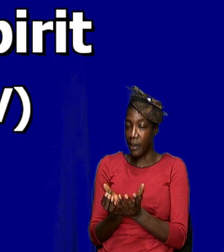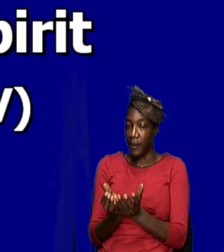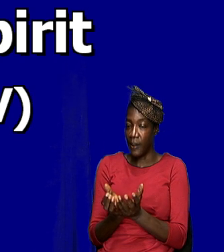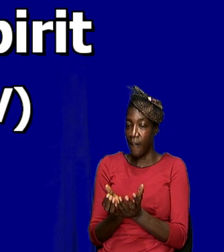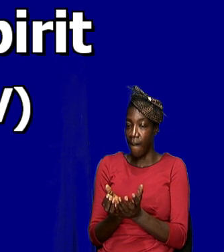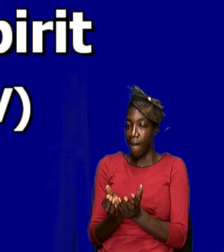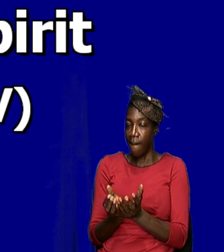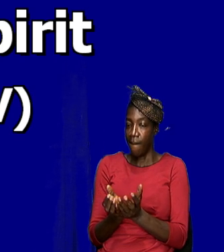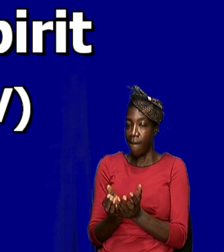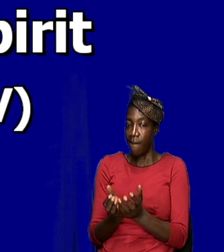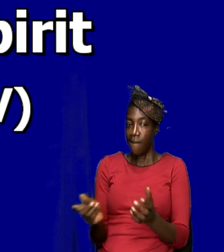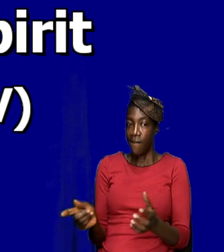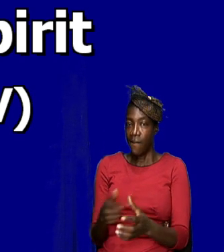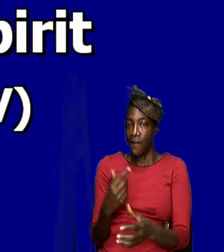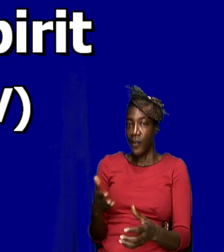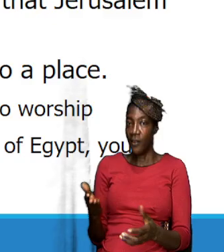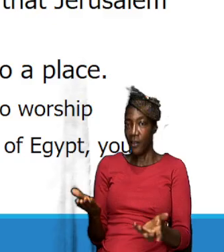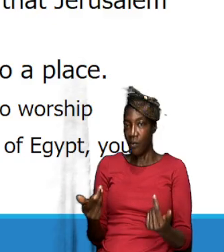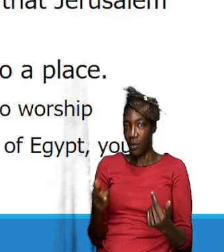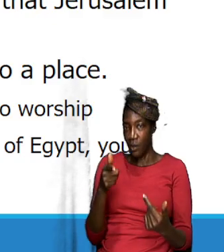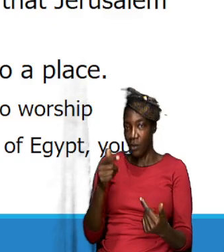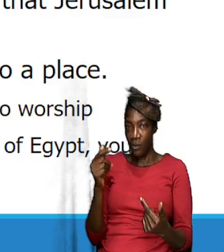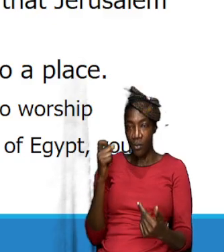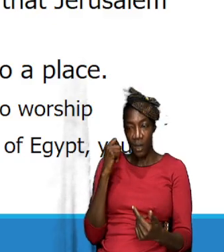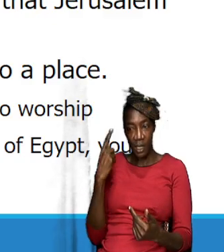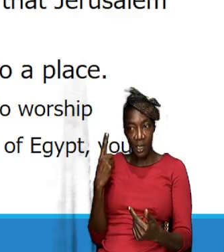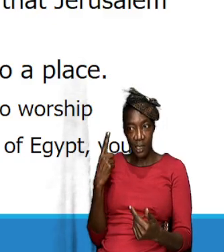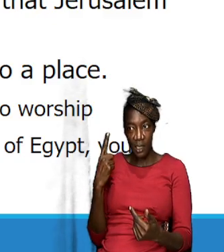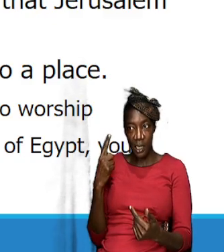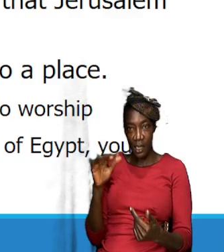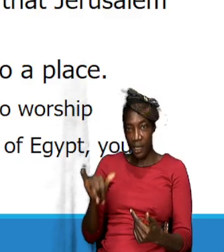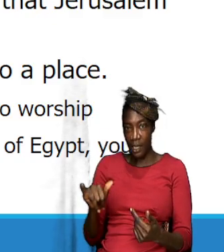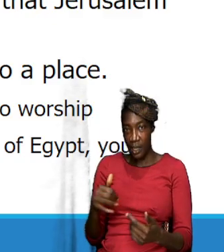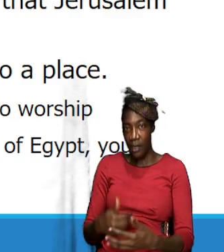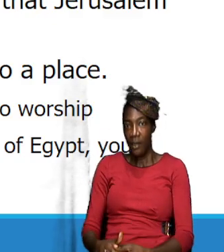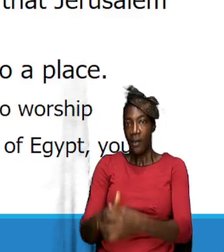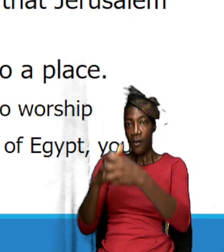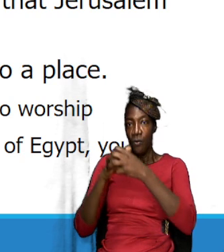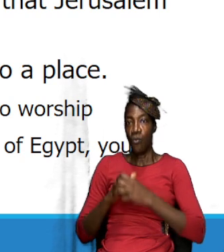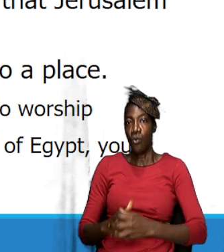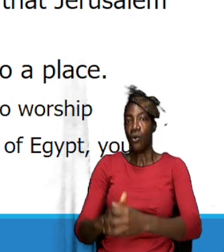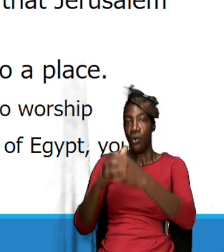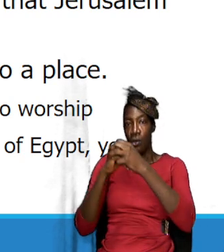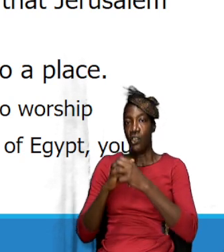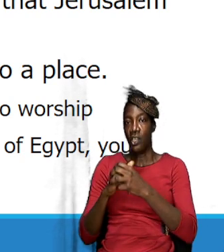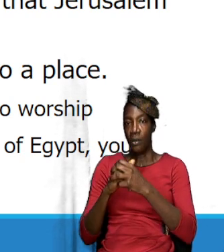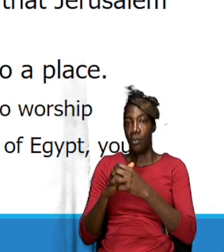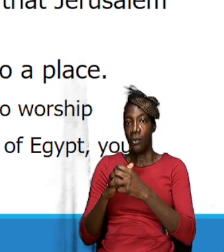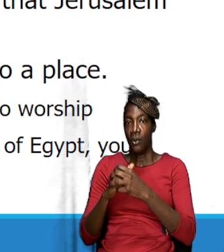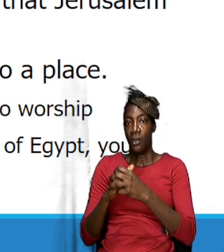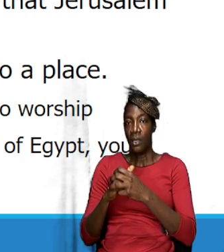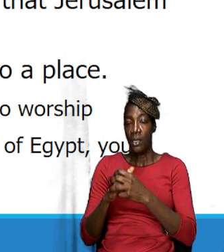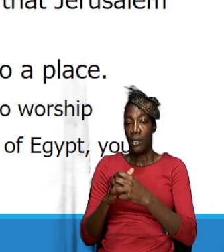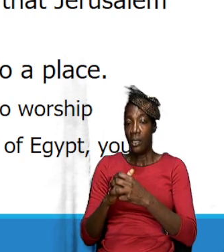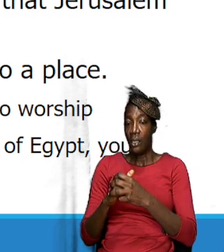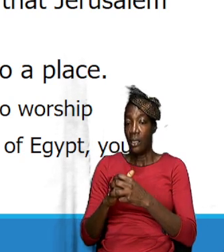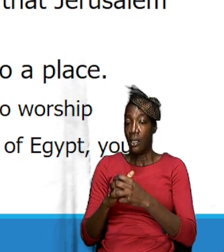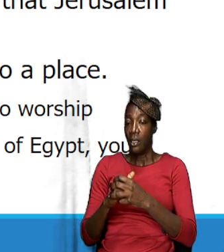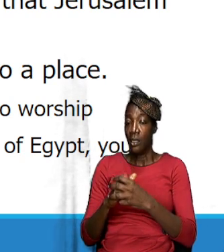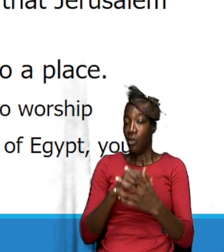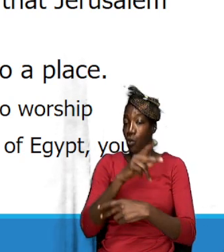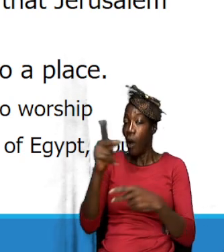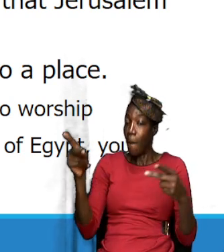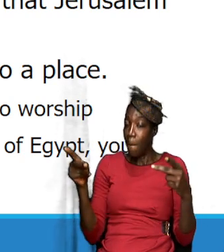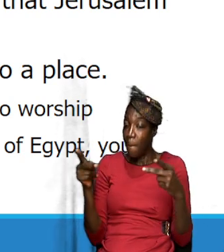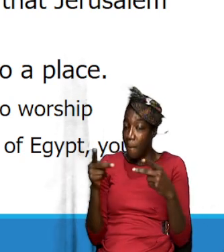so the first thing I want us to notice is that worship was tied to a place the woman